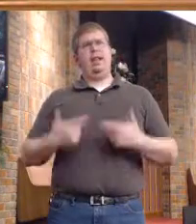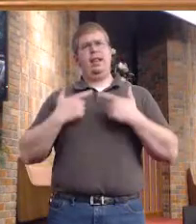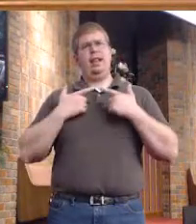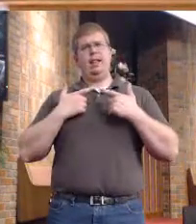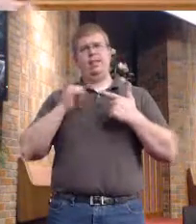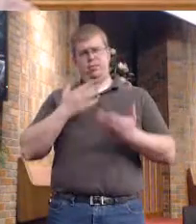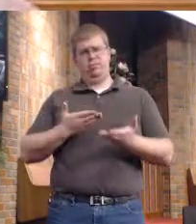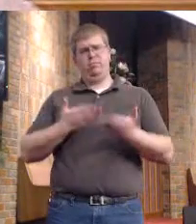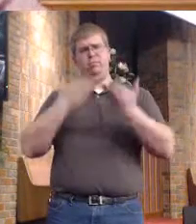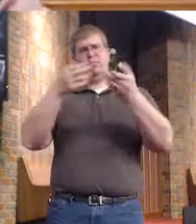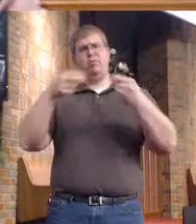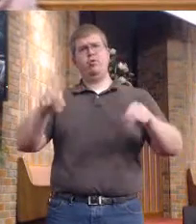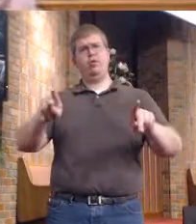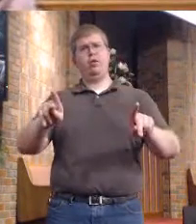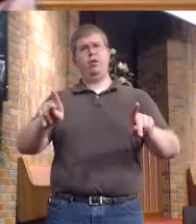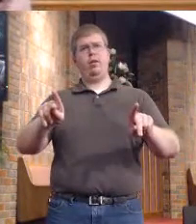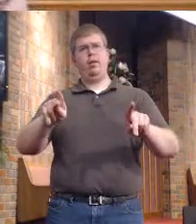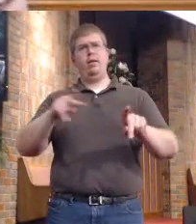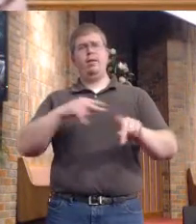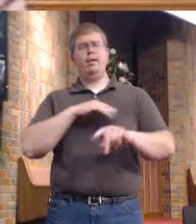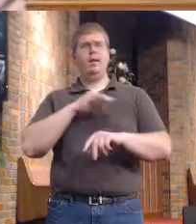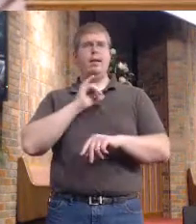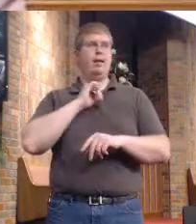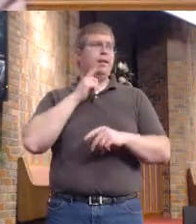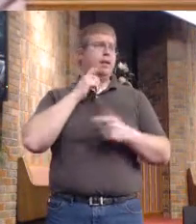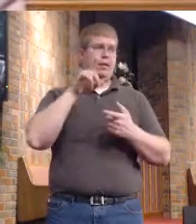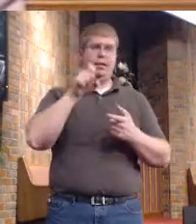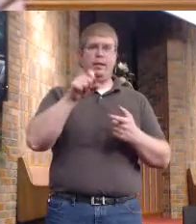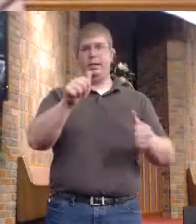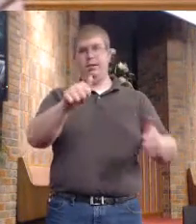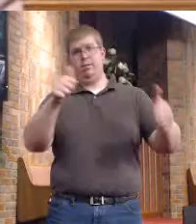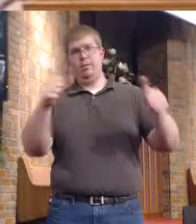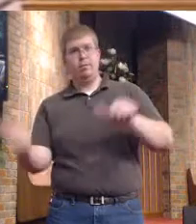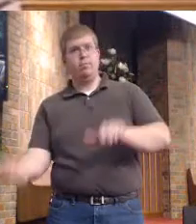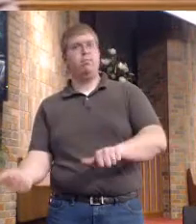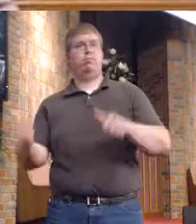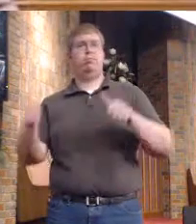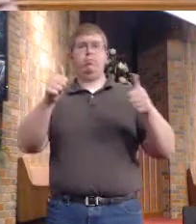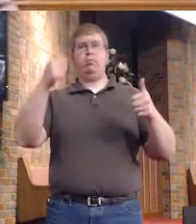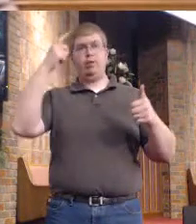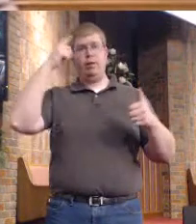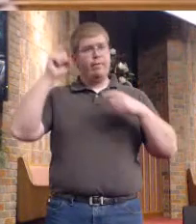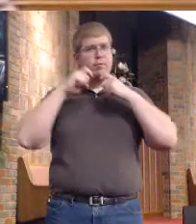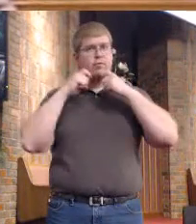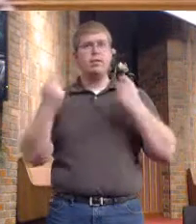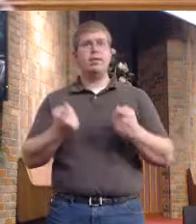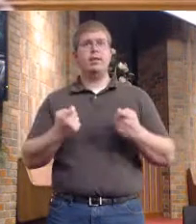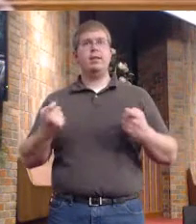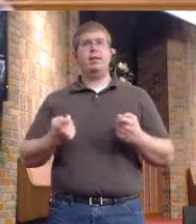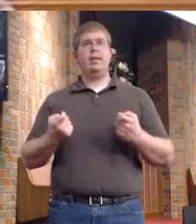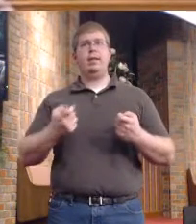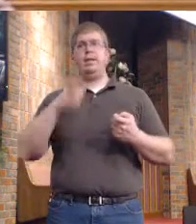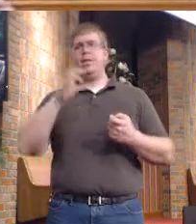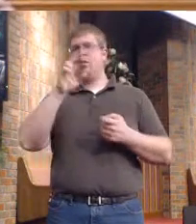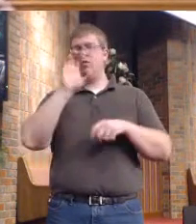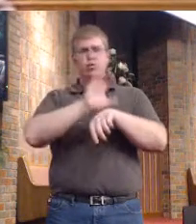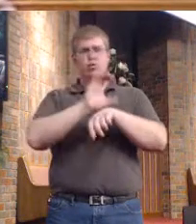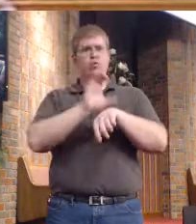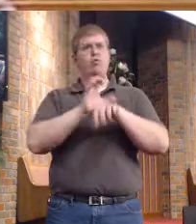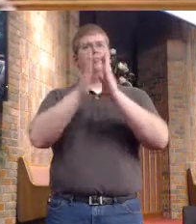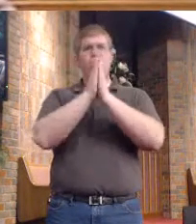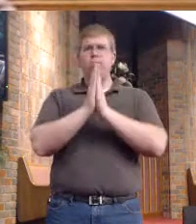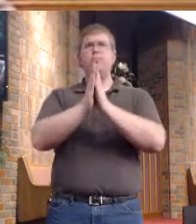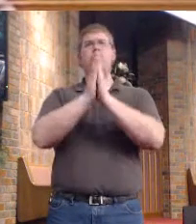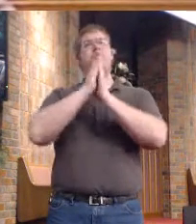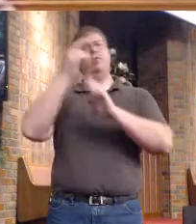opportunity, whether it is to be immersed in water for the mission of your sins, or to have the prayers of the church offered on